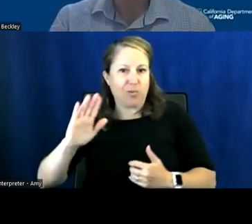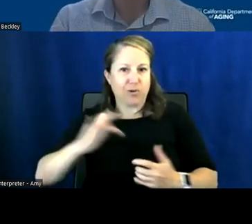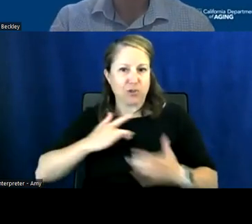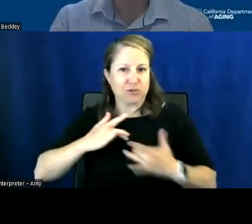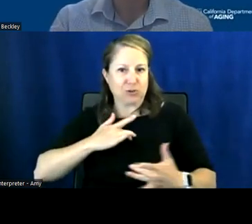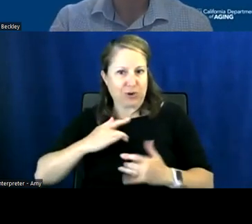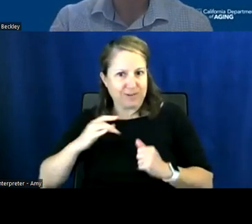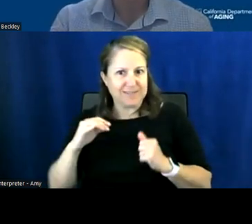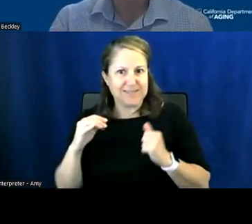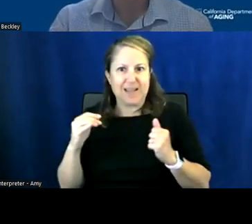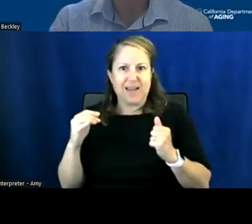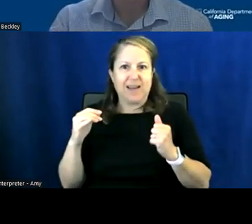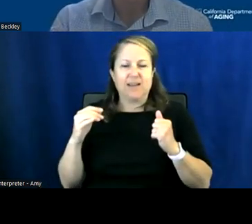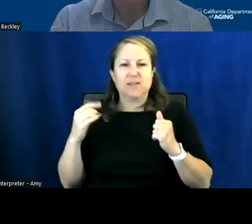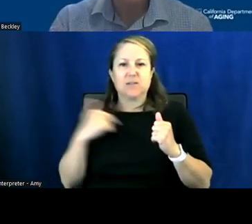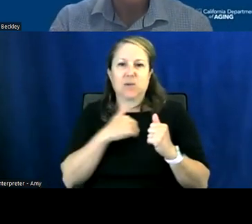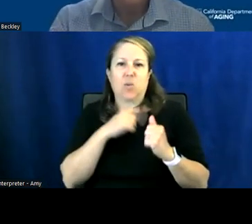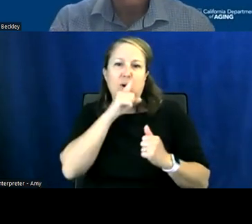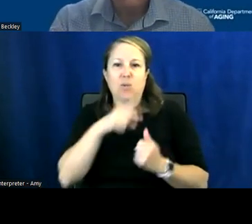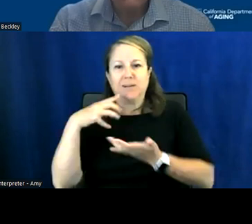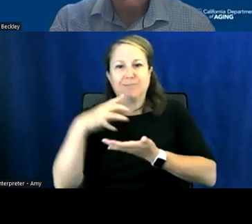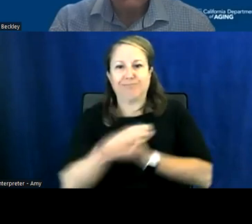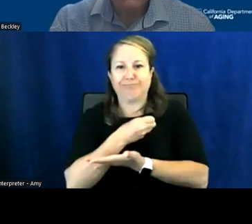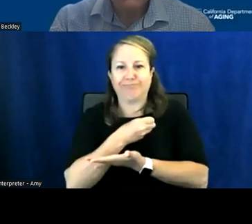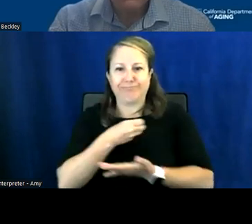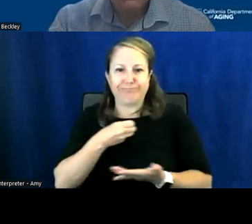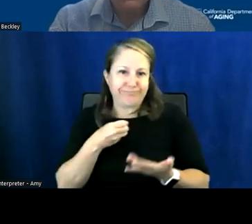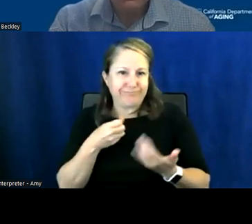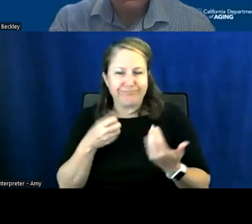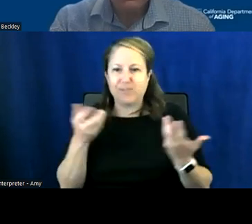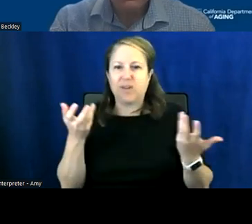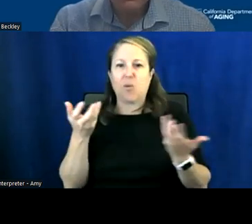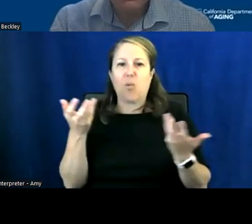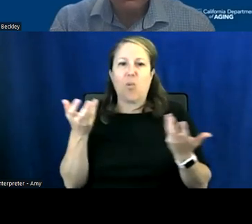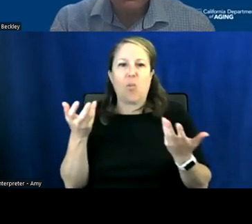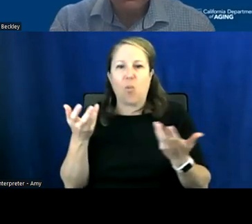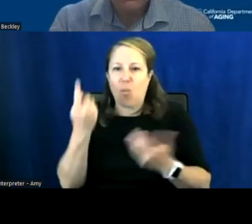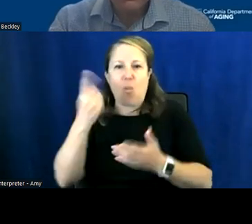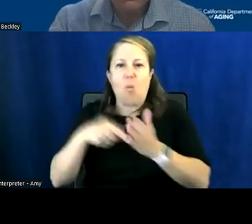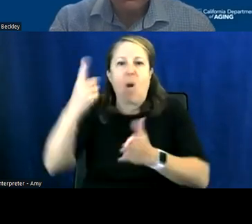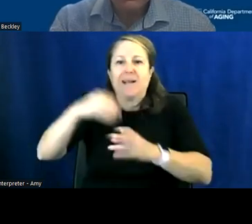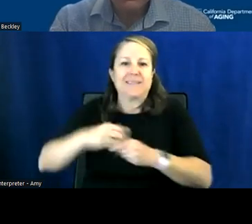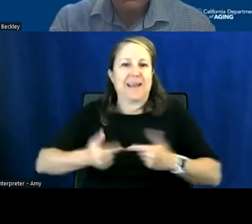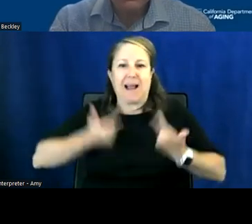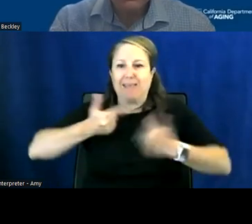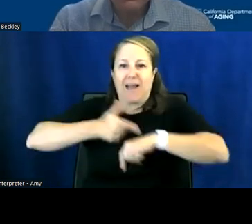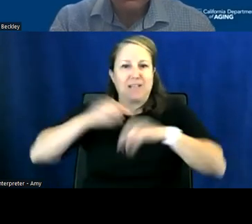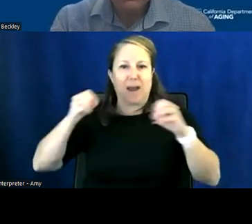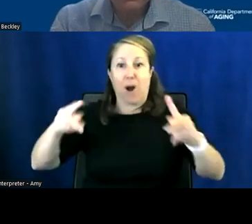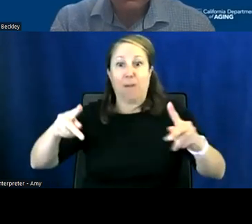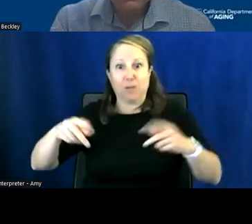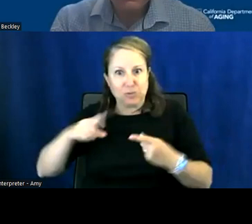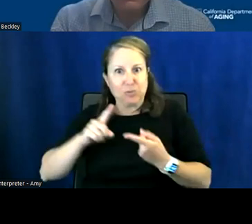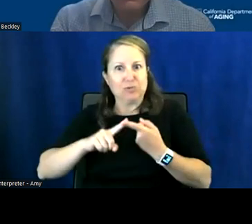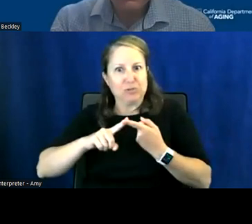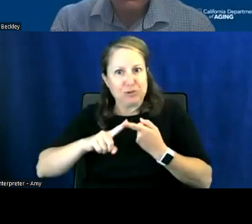onset so that we're um really utilizing these what is once in a lifetime opportunities to the betterment of the